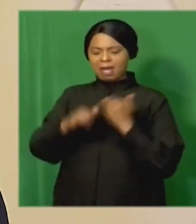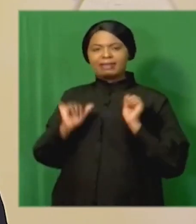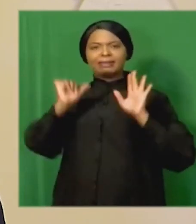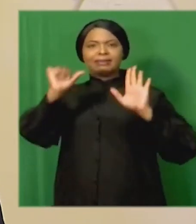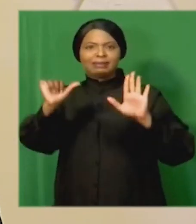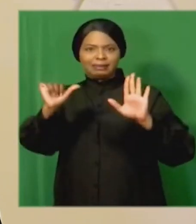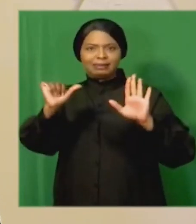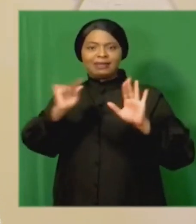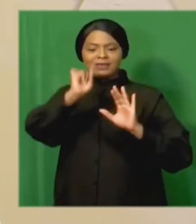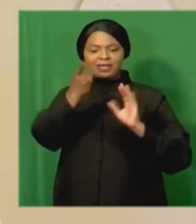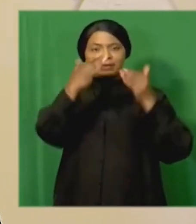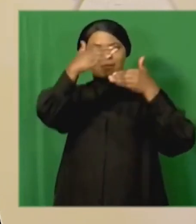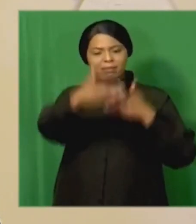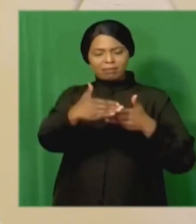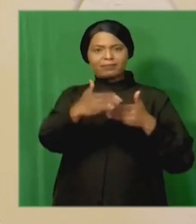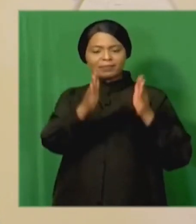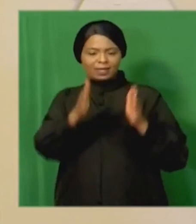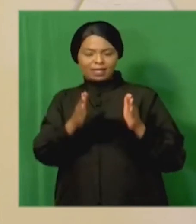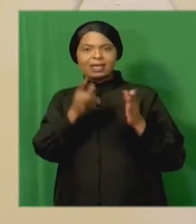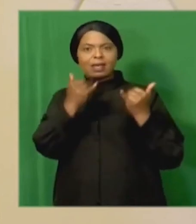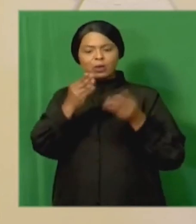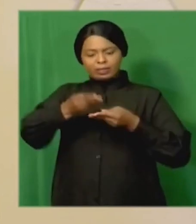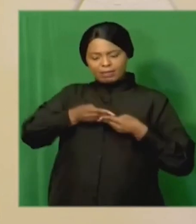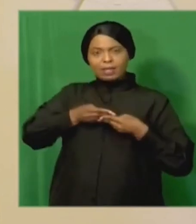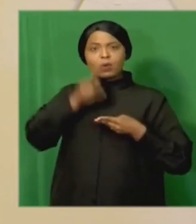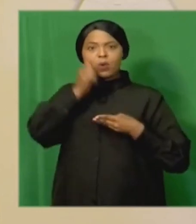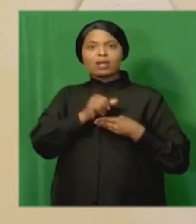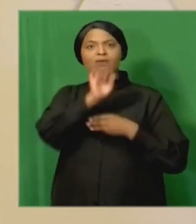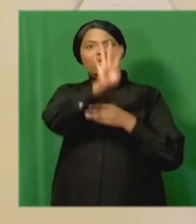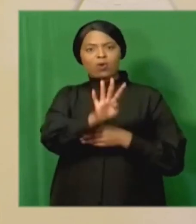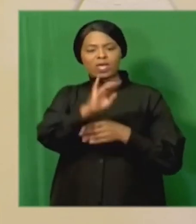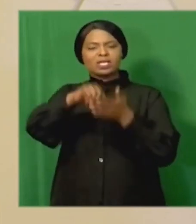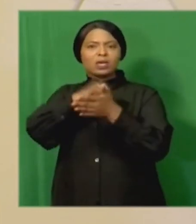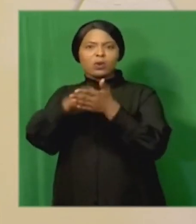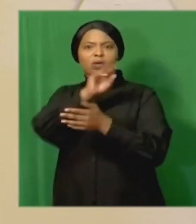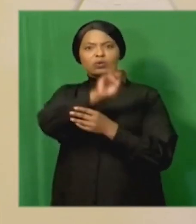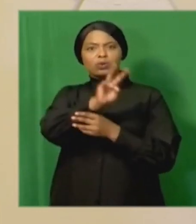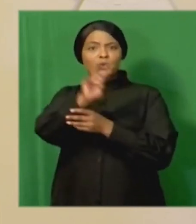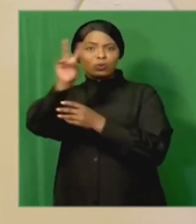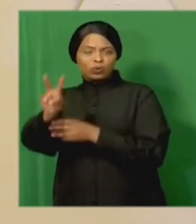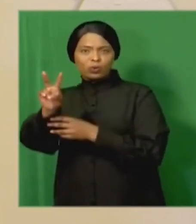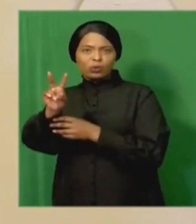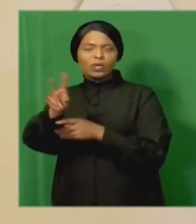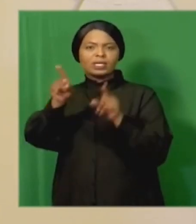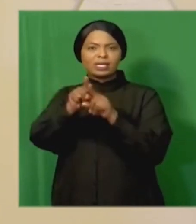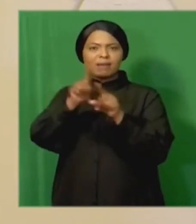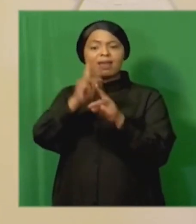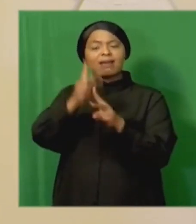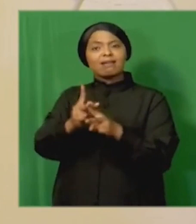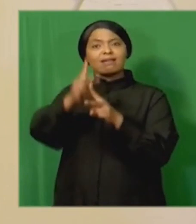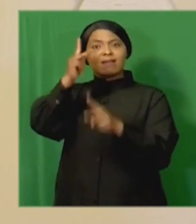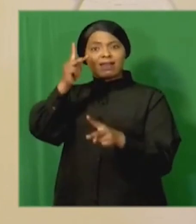The first part of the report was submitted on the 4th of January 2022 and the final